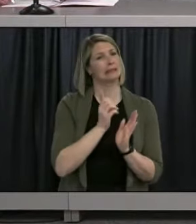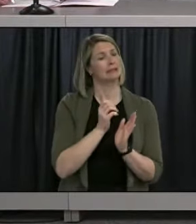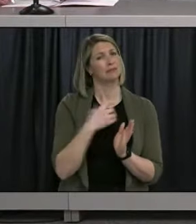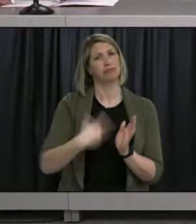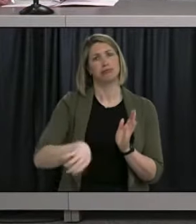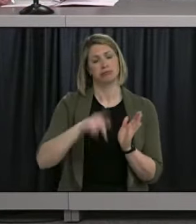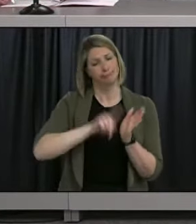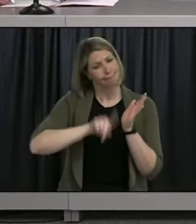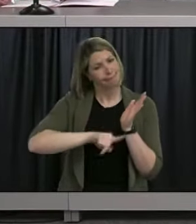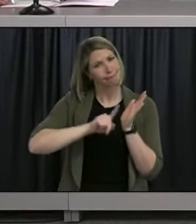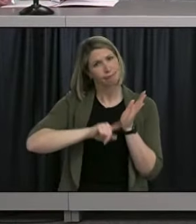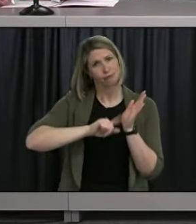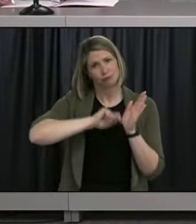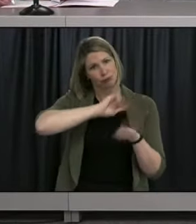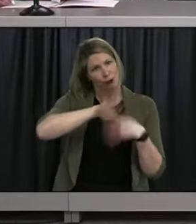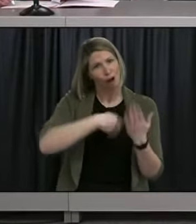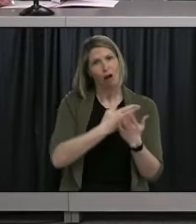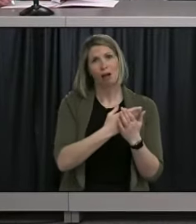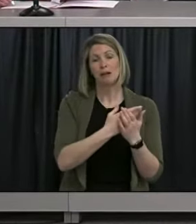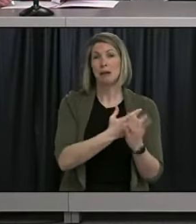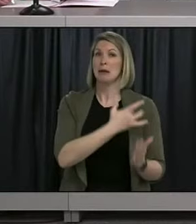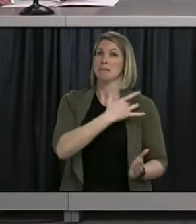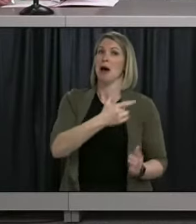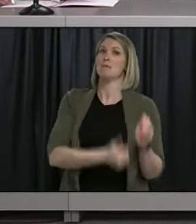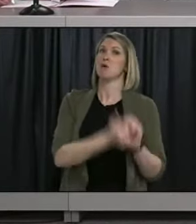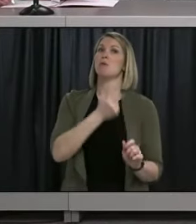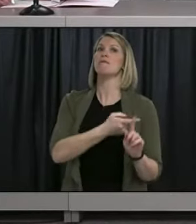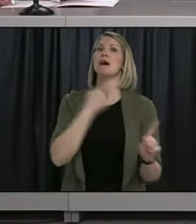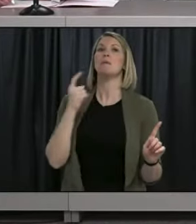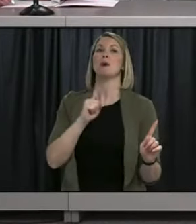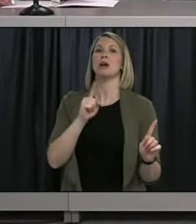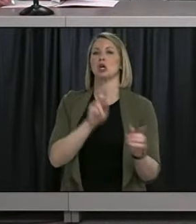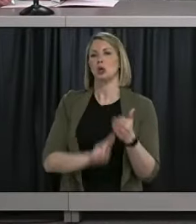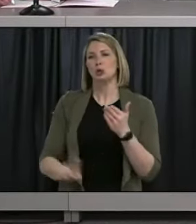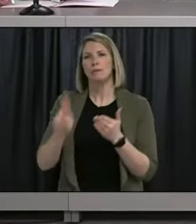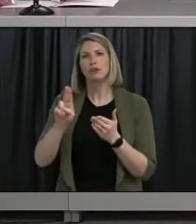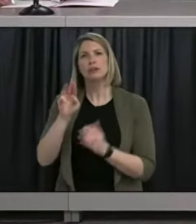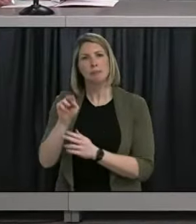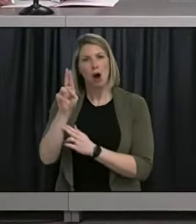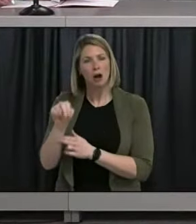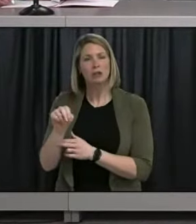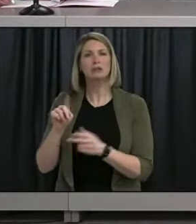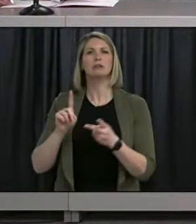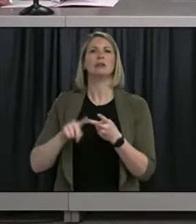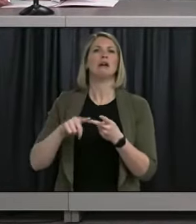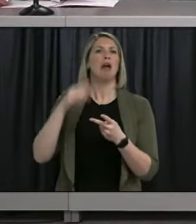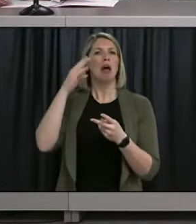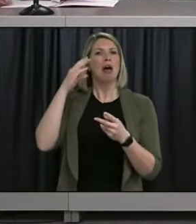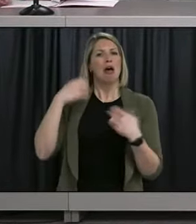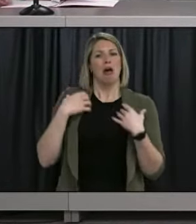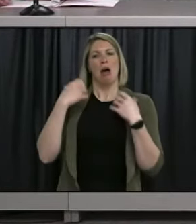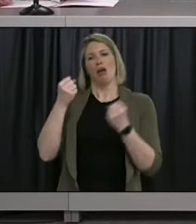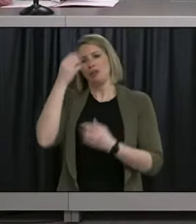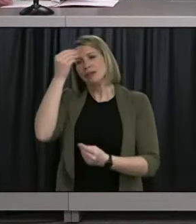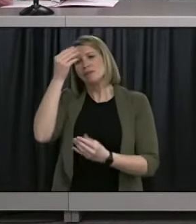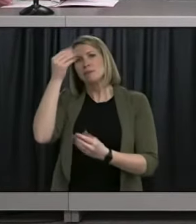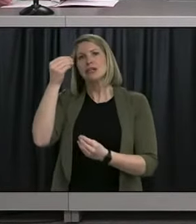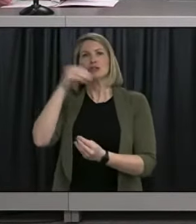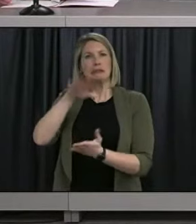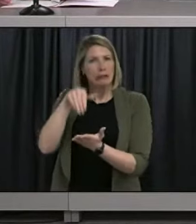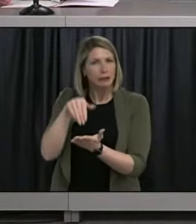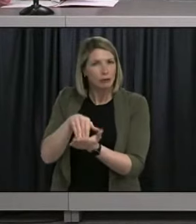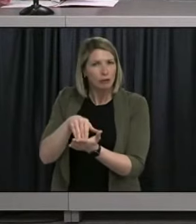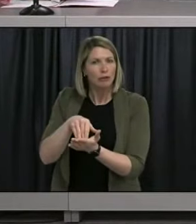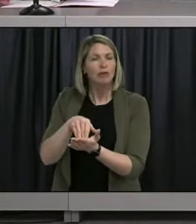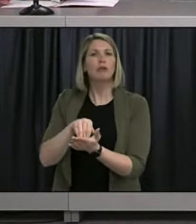mostly from the faculty from Memorial University, also from the Newfoundland Labrador Center for Health Information, with expertise in